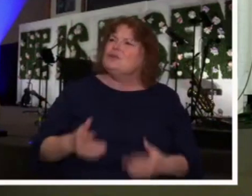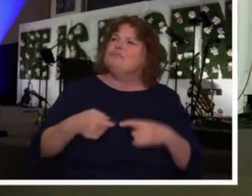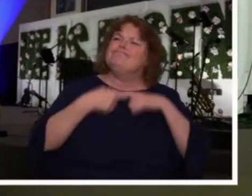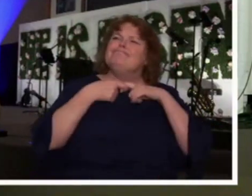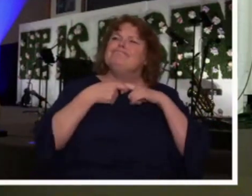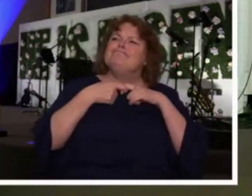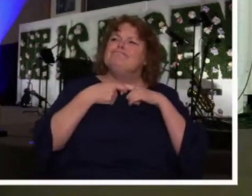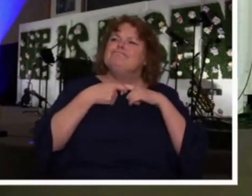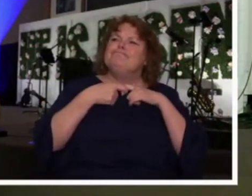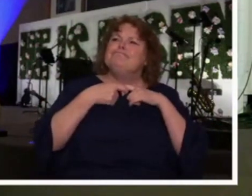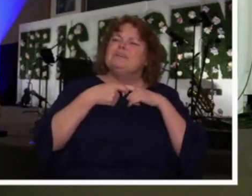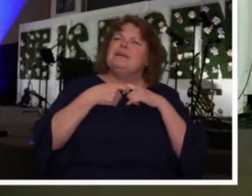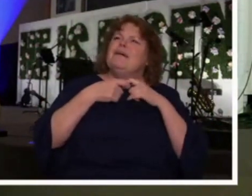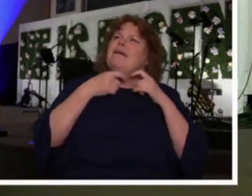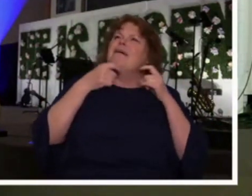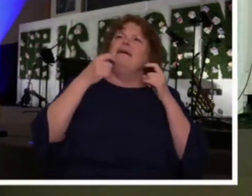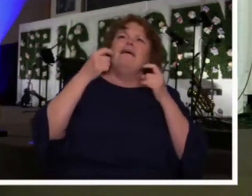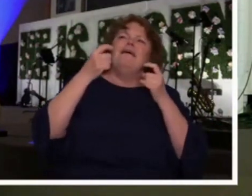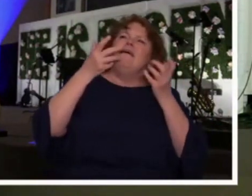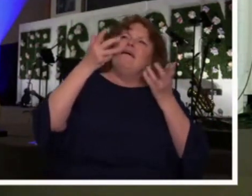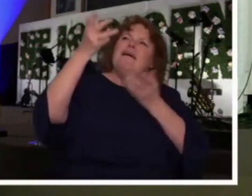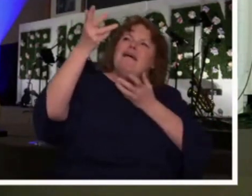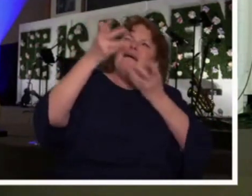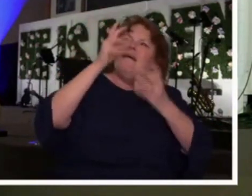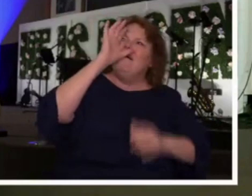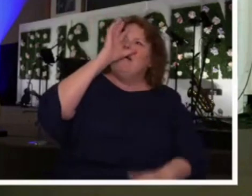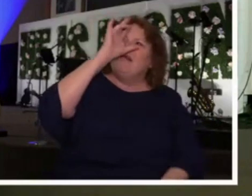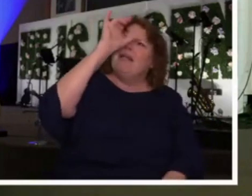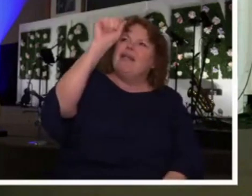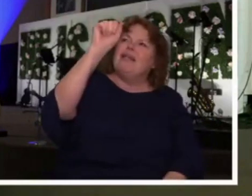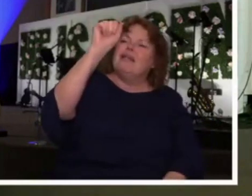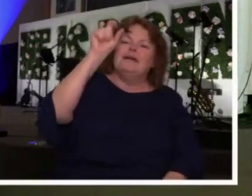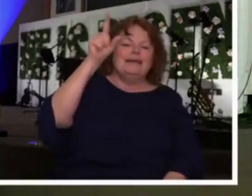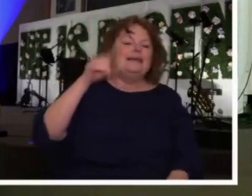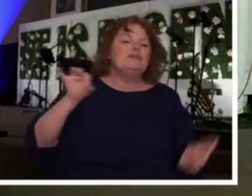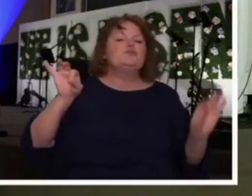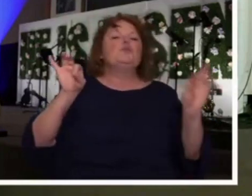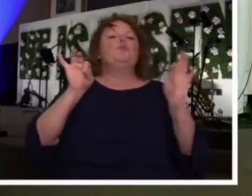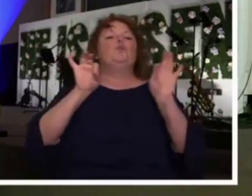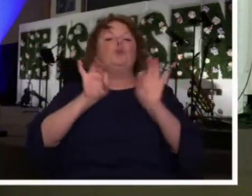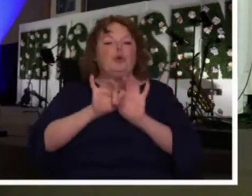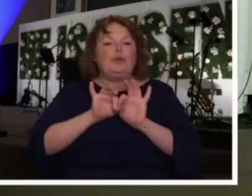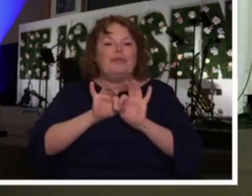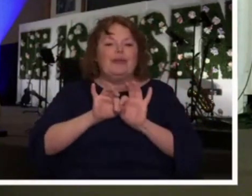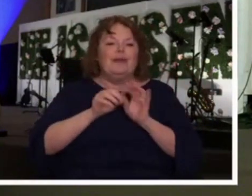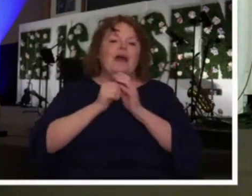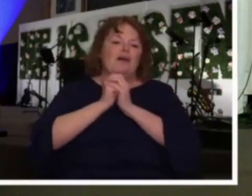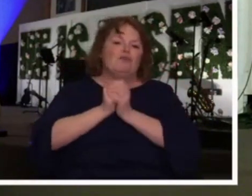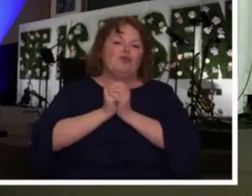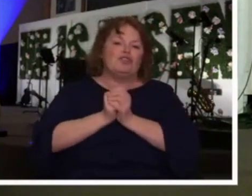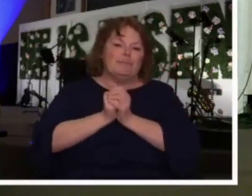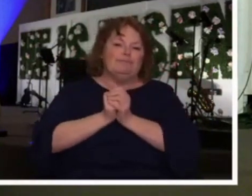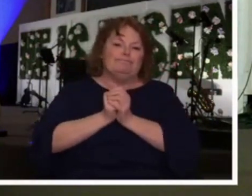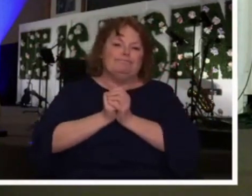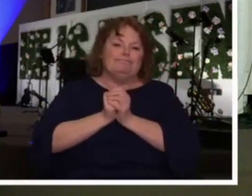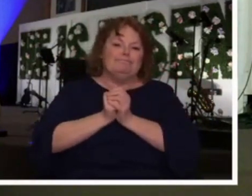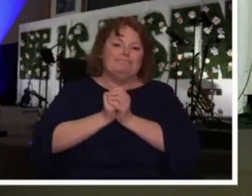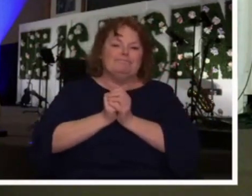and you will in a moment begin to recognize that He is worthy of your worship and praise. So don't ever lose your wonder of Him.